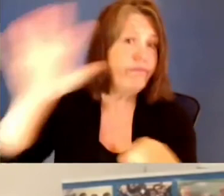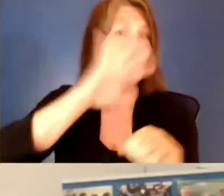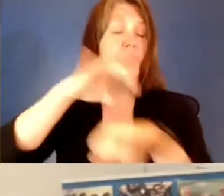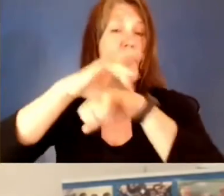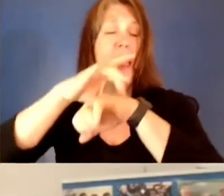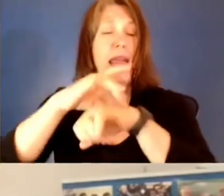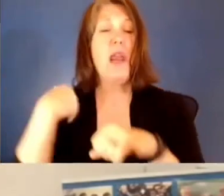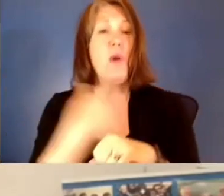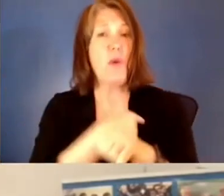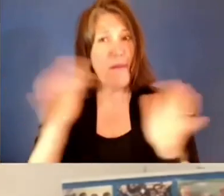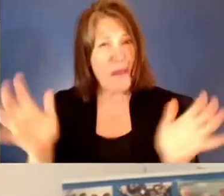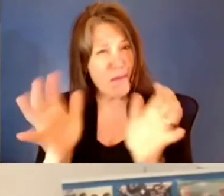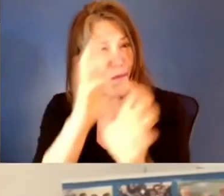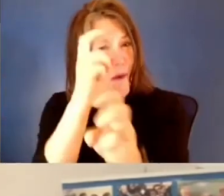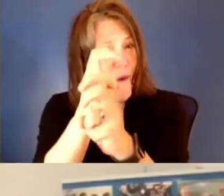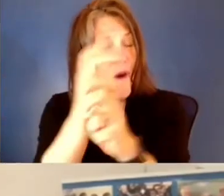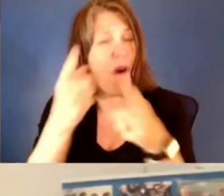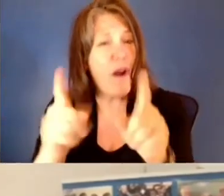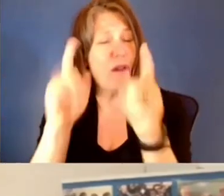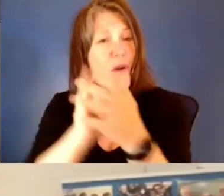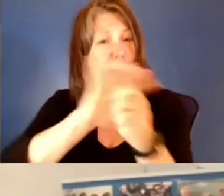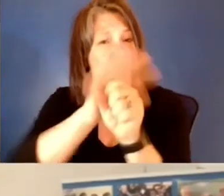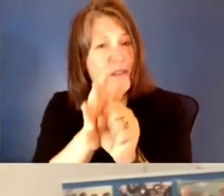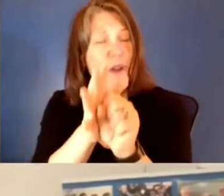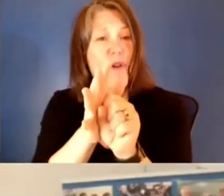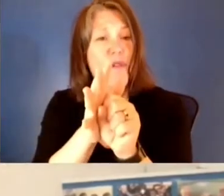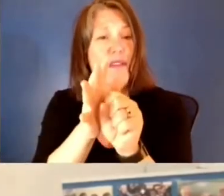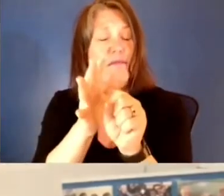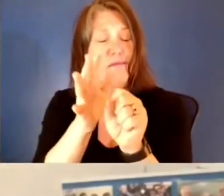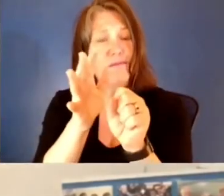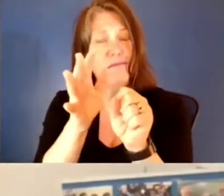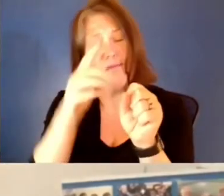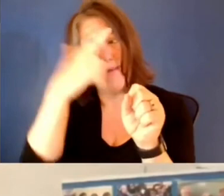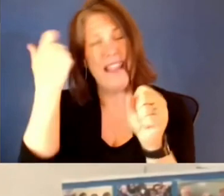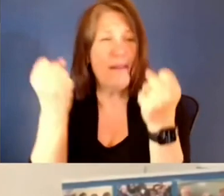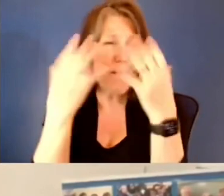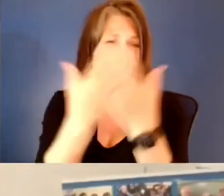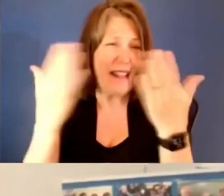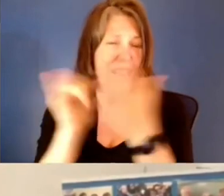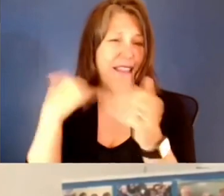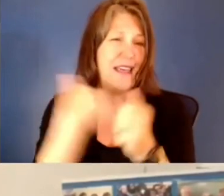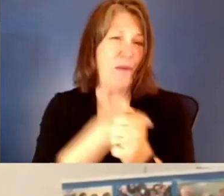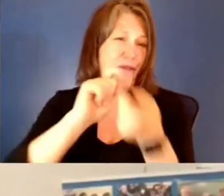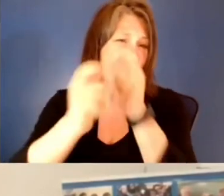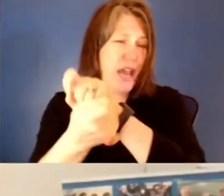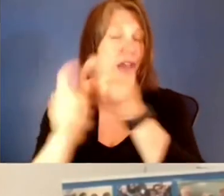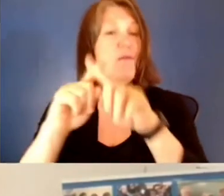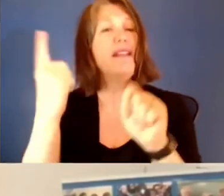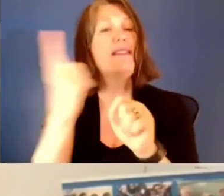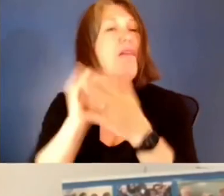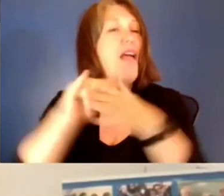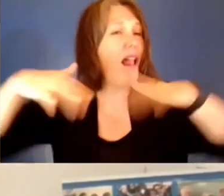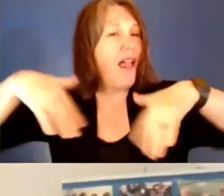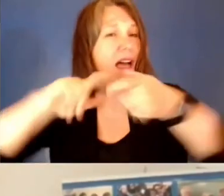during this COVID period because there are many things that we've had to change, but something that hasn't changed is the